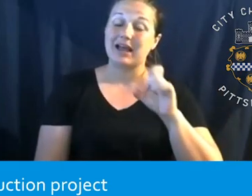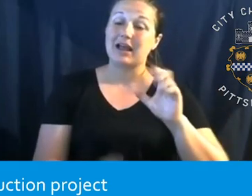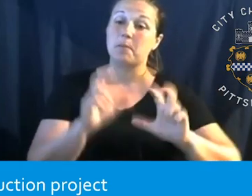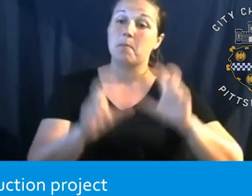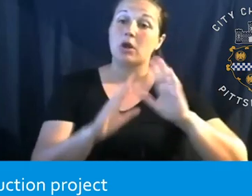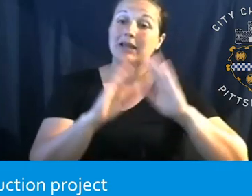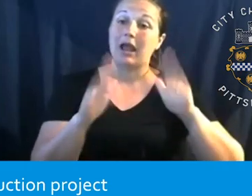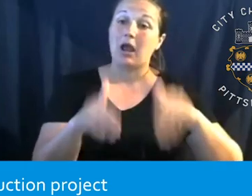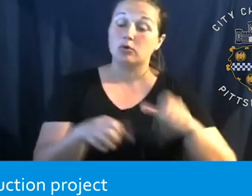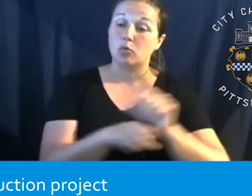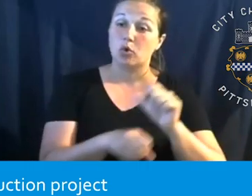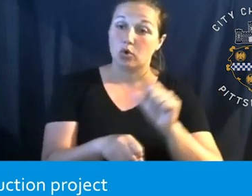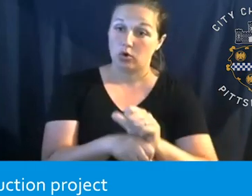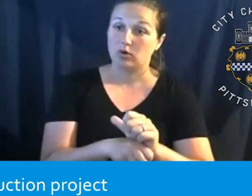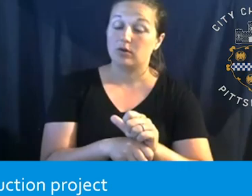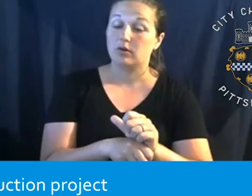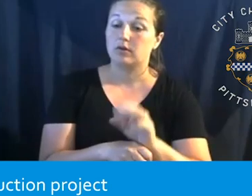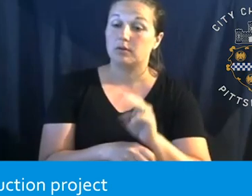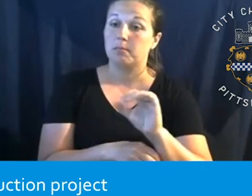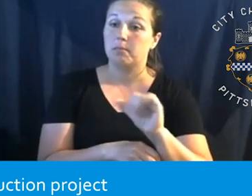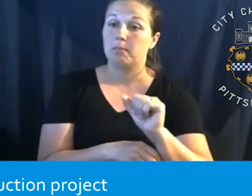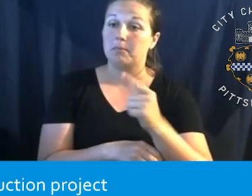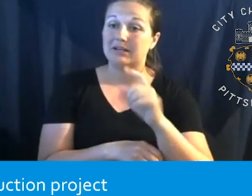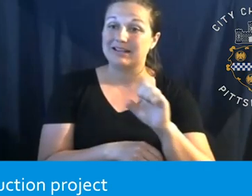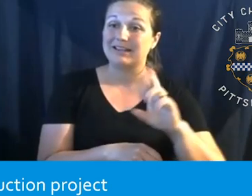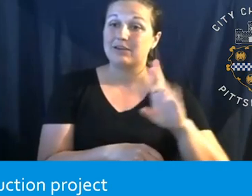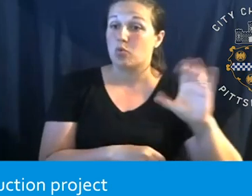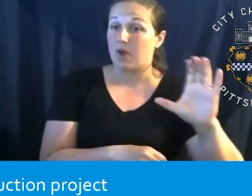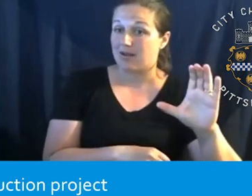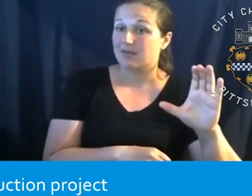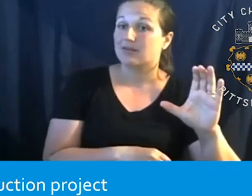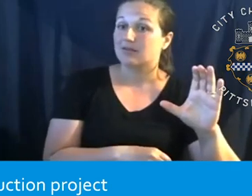McKee rec and Greenfield and, um, Paulson spray club.